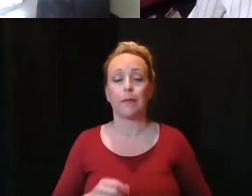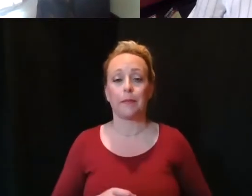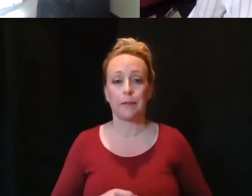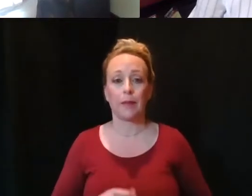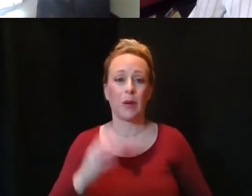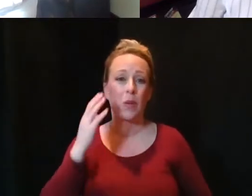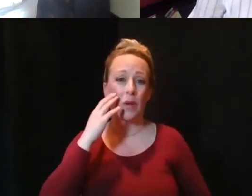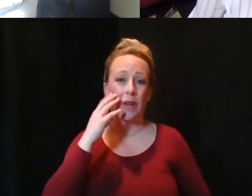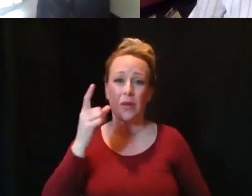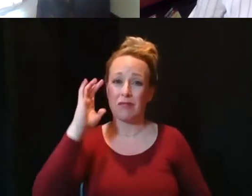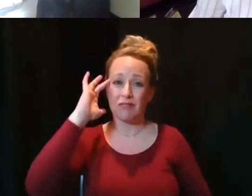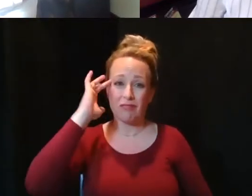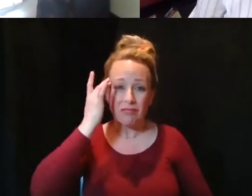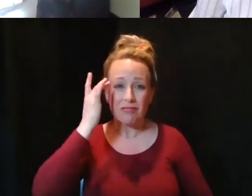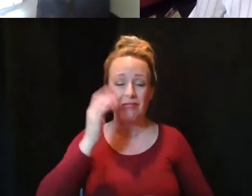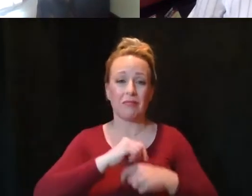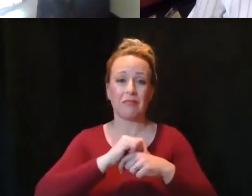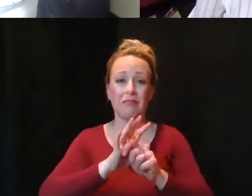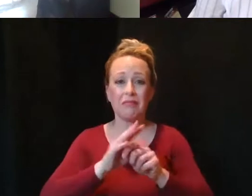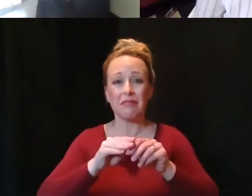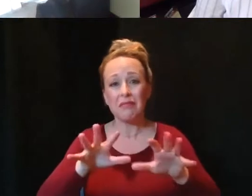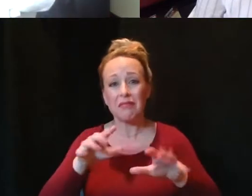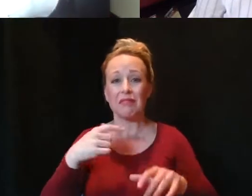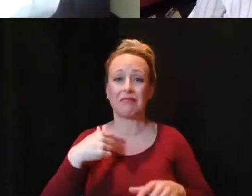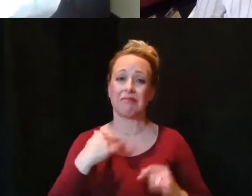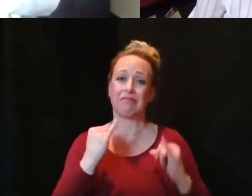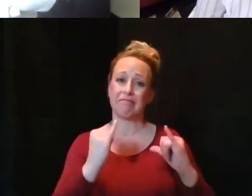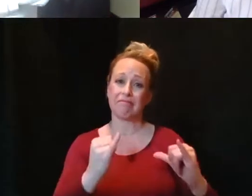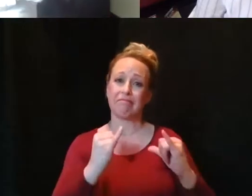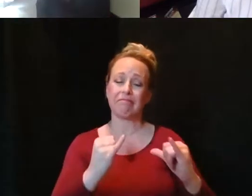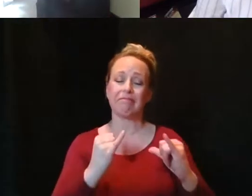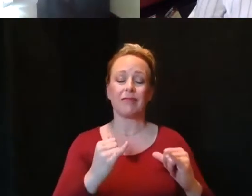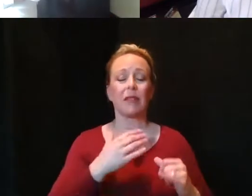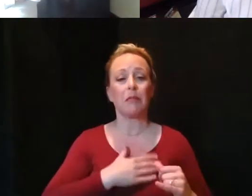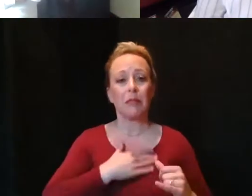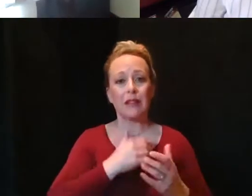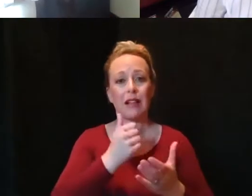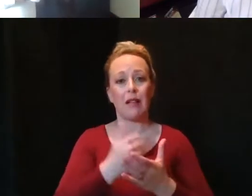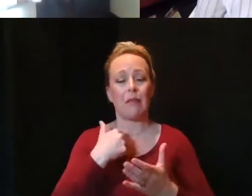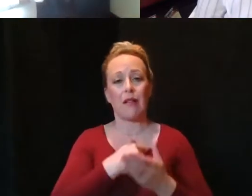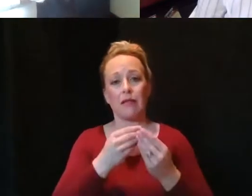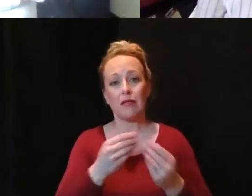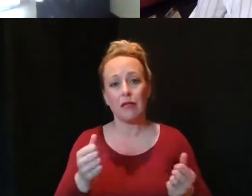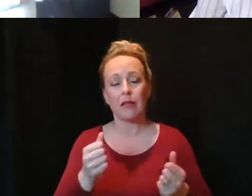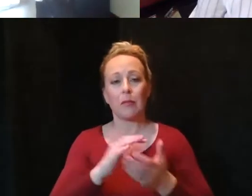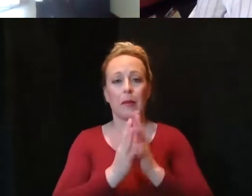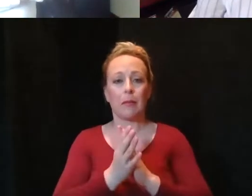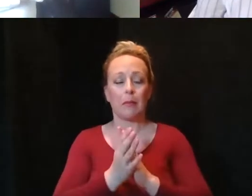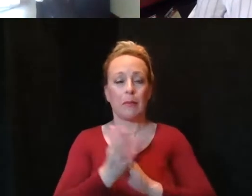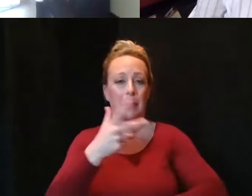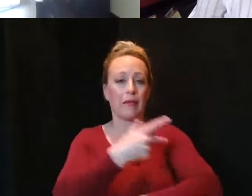tired of the pandemic and we are too. Please help us get to the end of it by getting vaccinated as soon as you can.